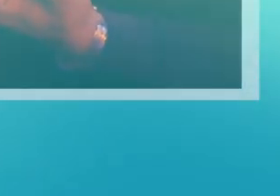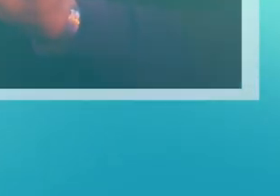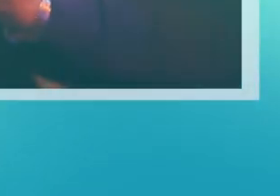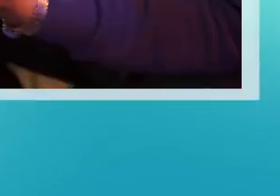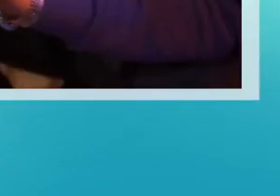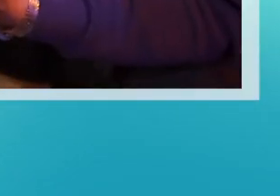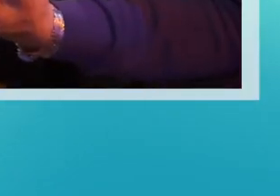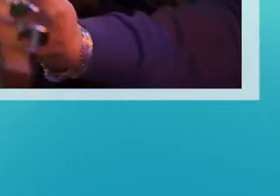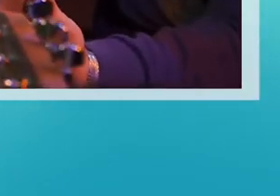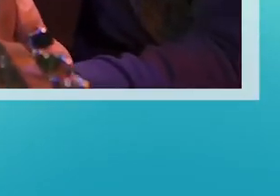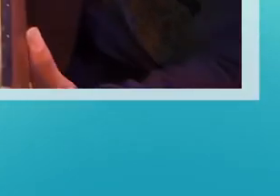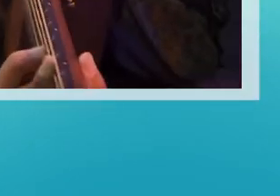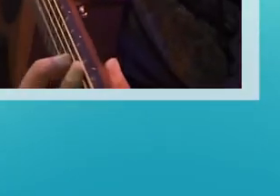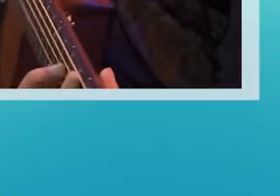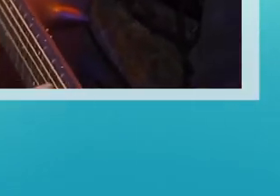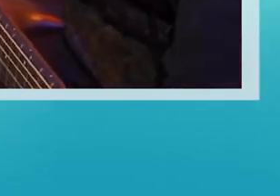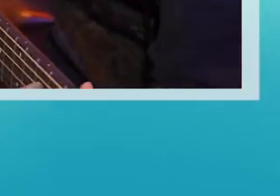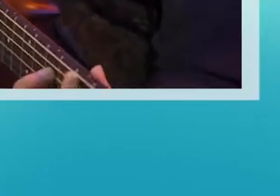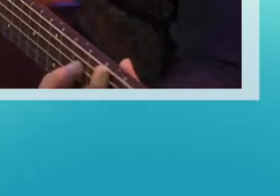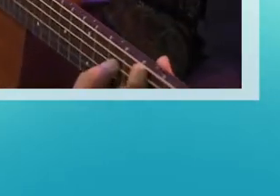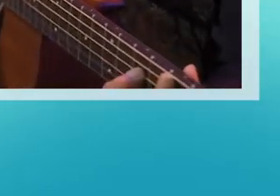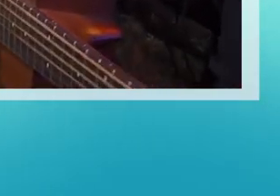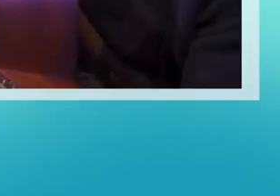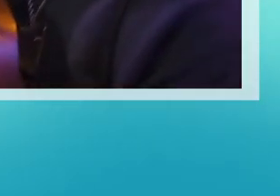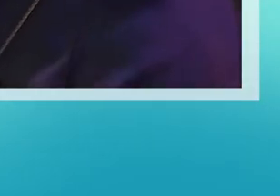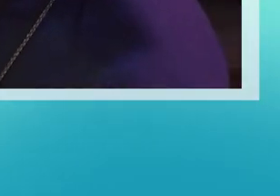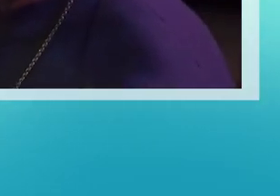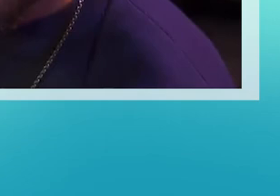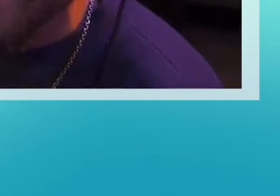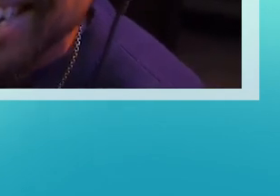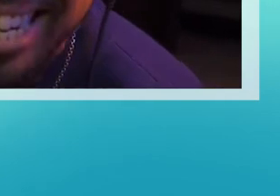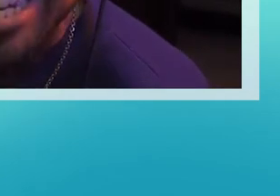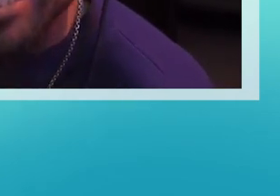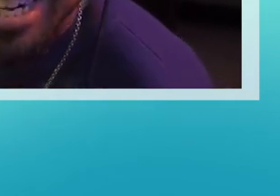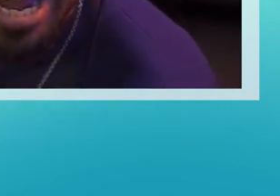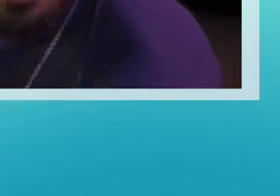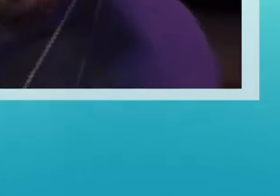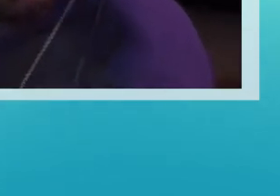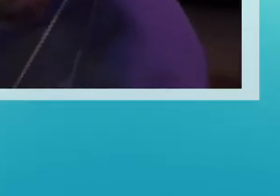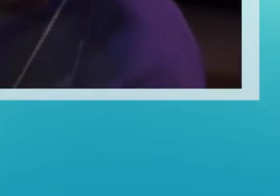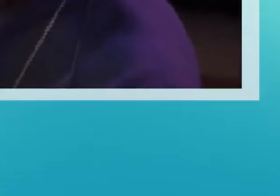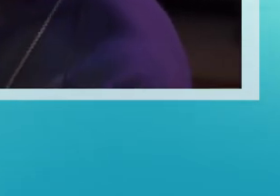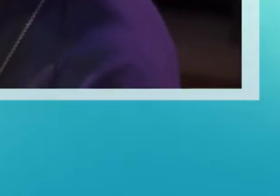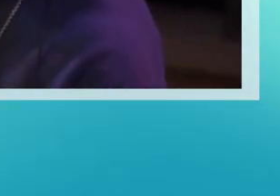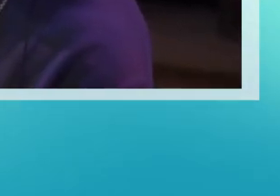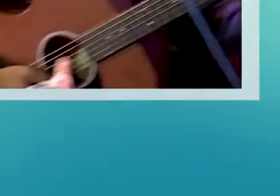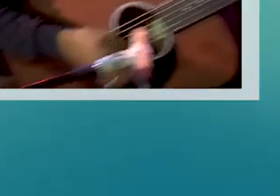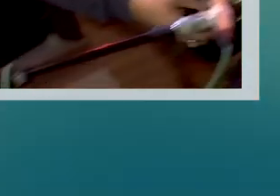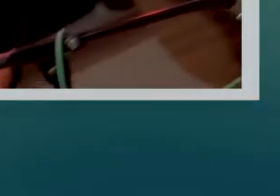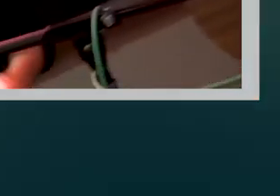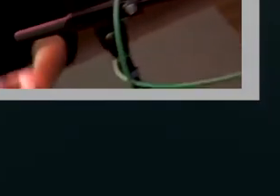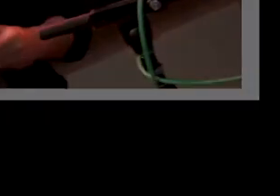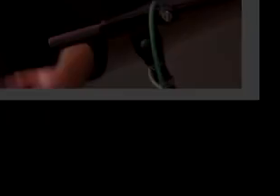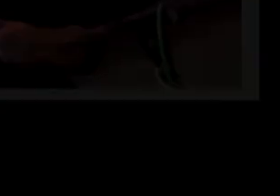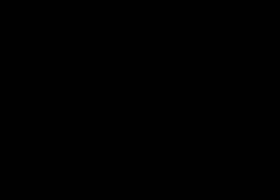Nothing to be sure of, oh, it's time to start living, time to